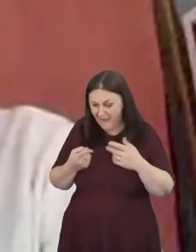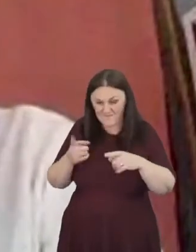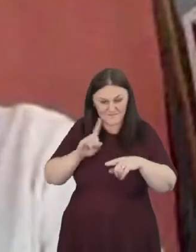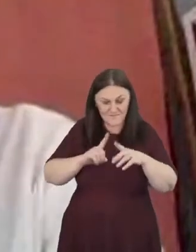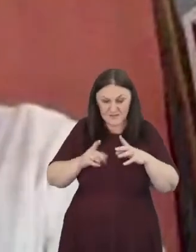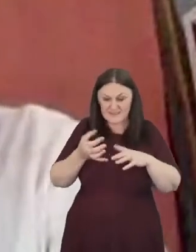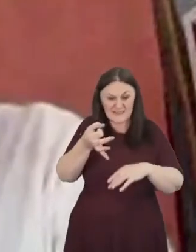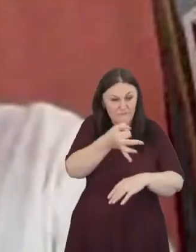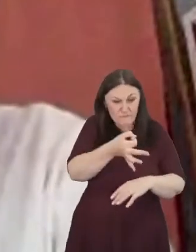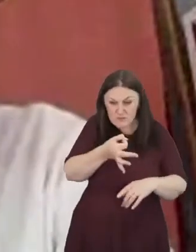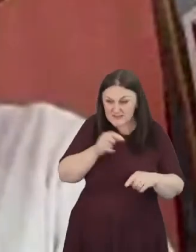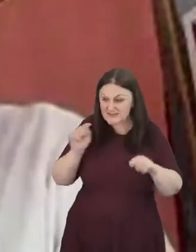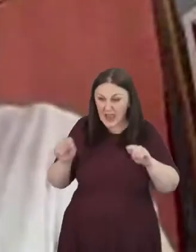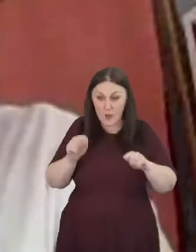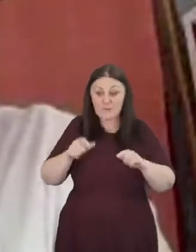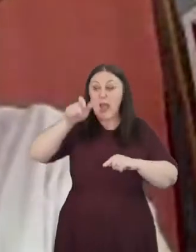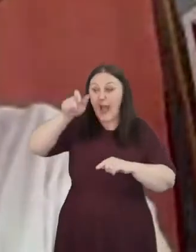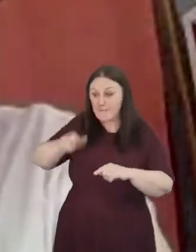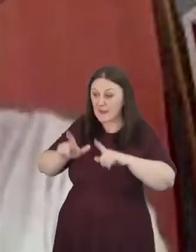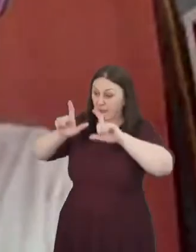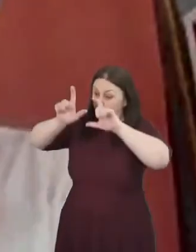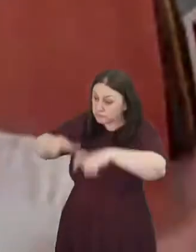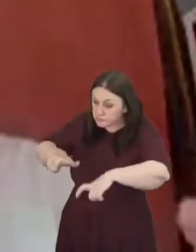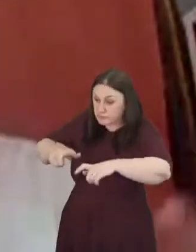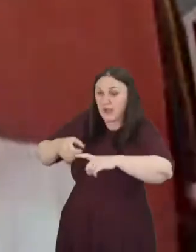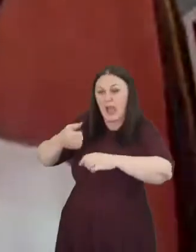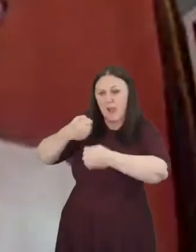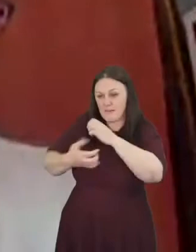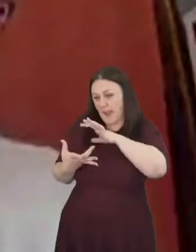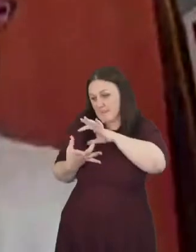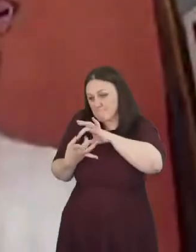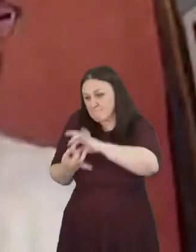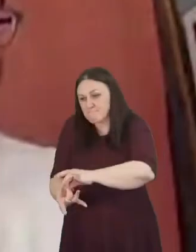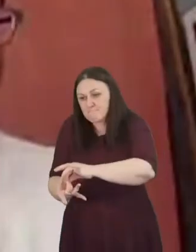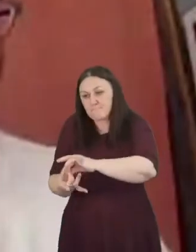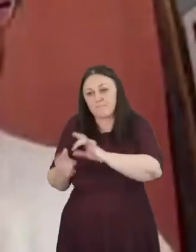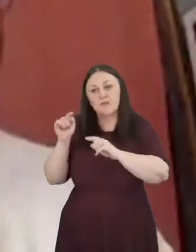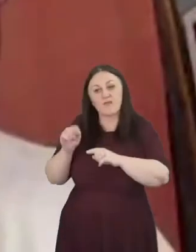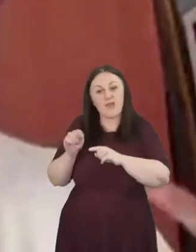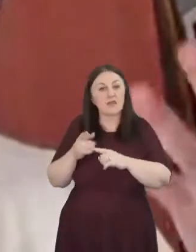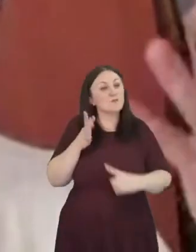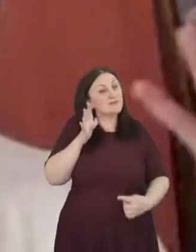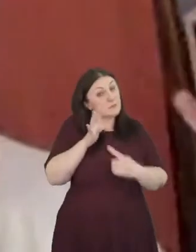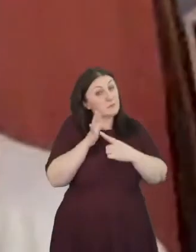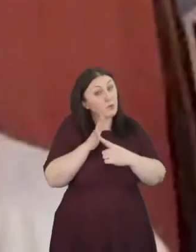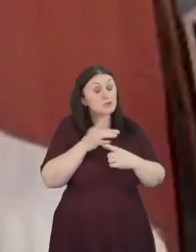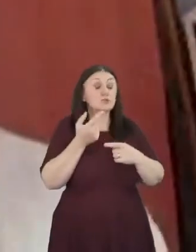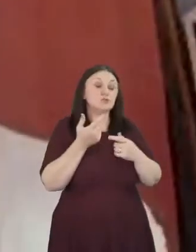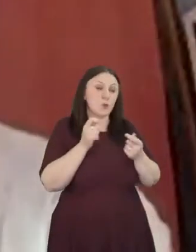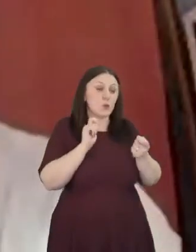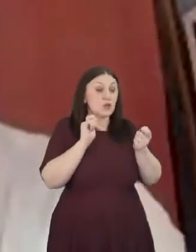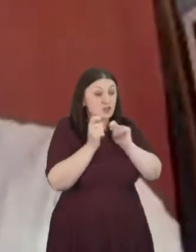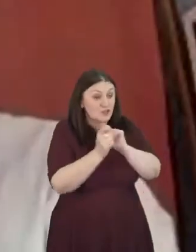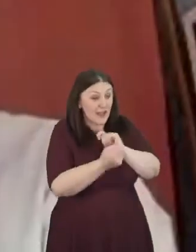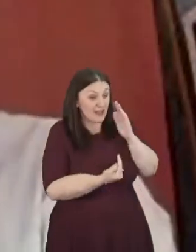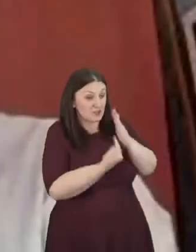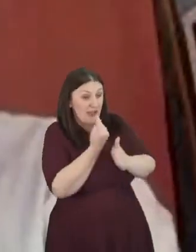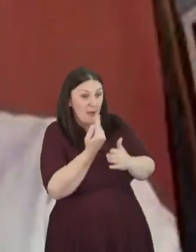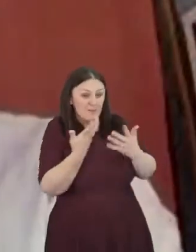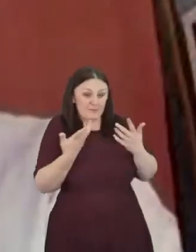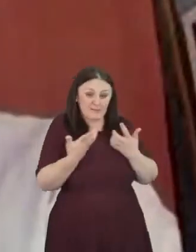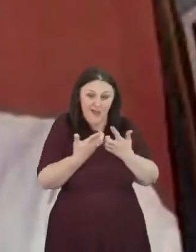grew roots in um so i think that's important for us to realize that change happens as we grow roots